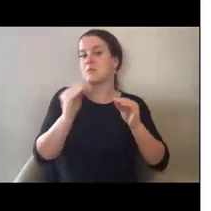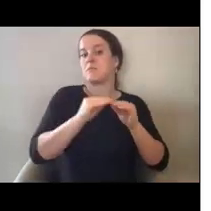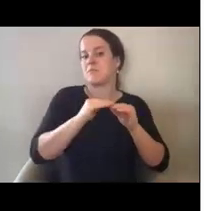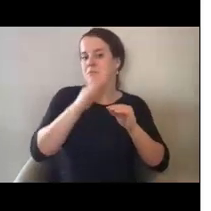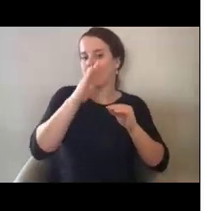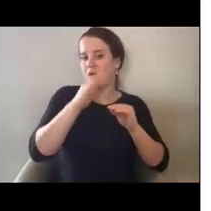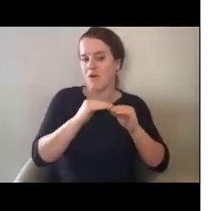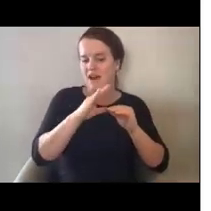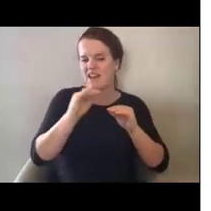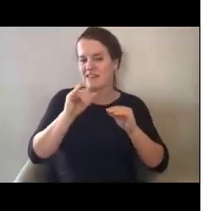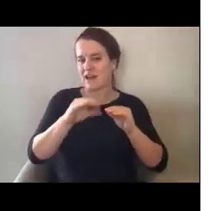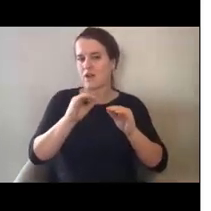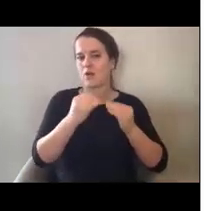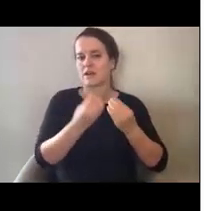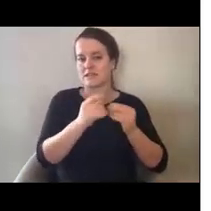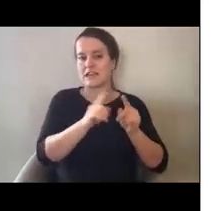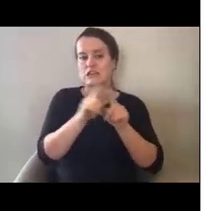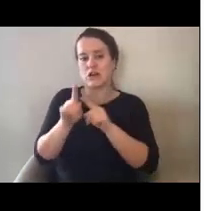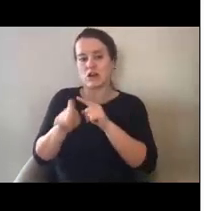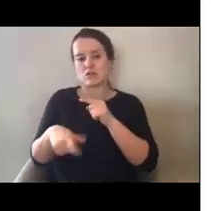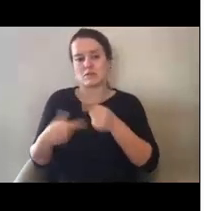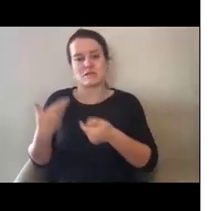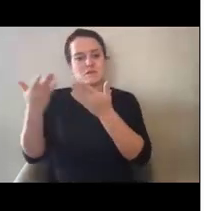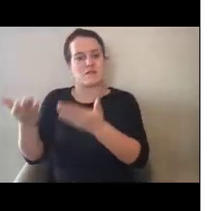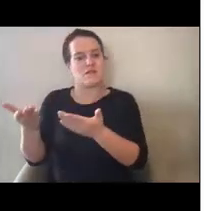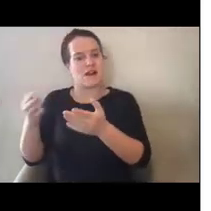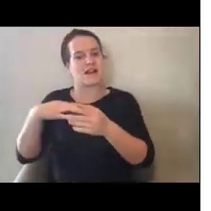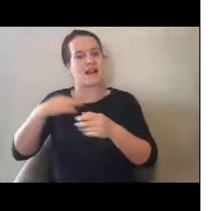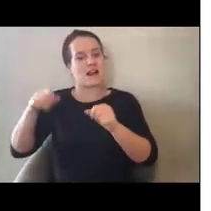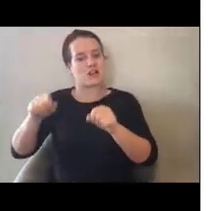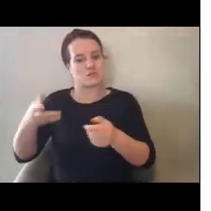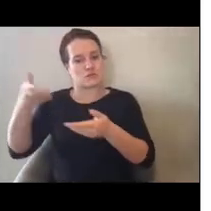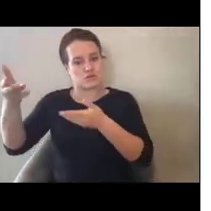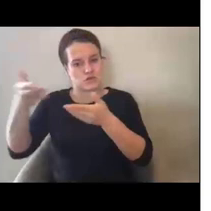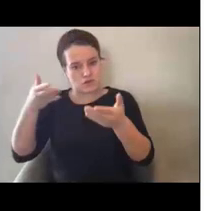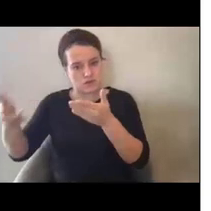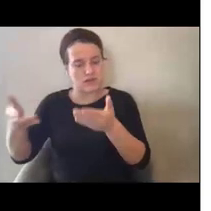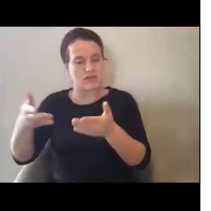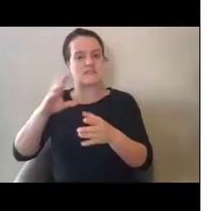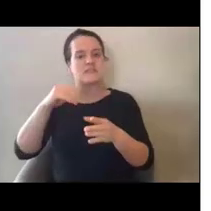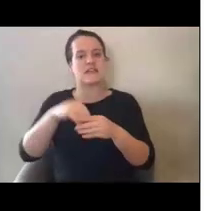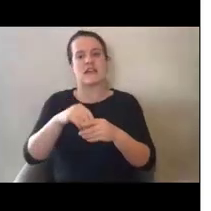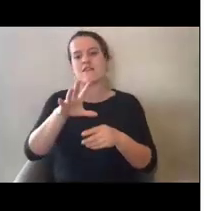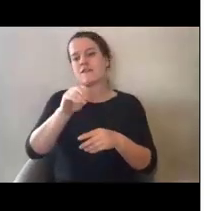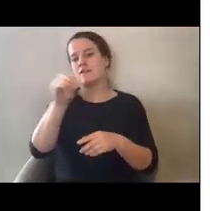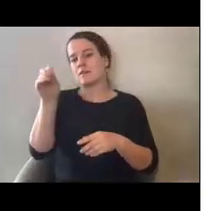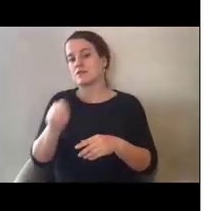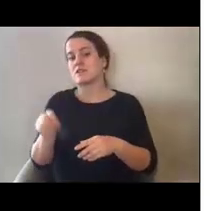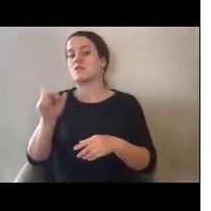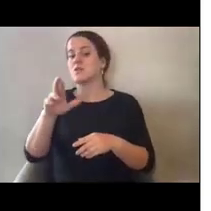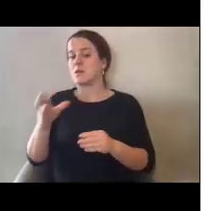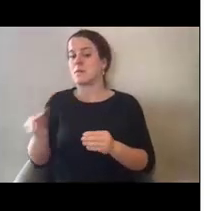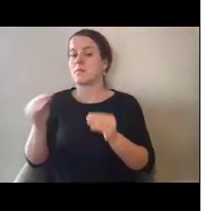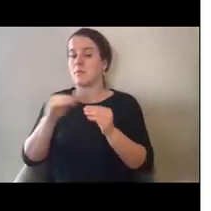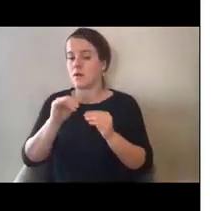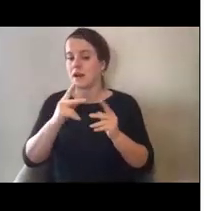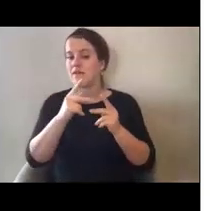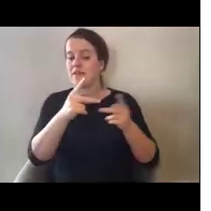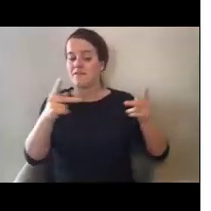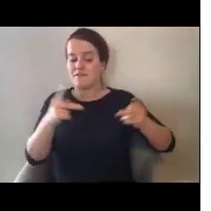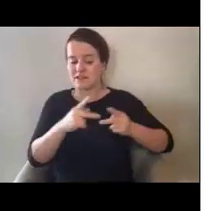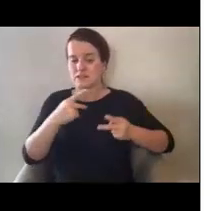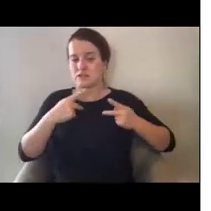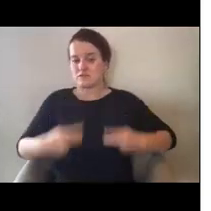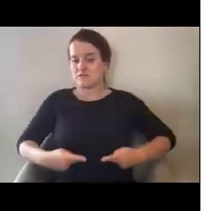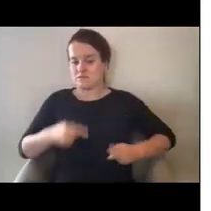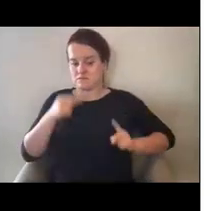And that organization must provide an eligible service that within 50% or more of the physical space within